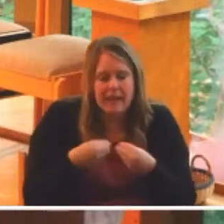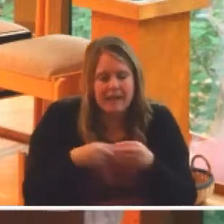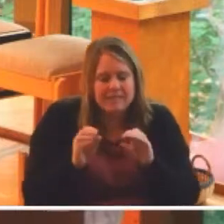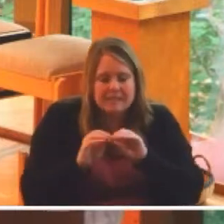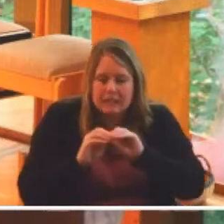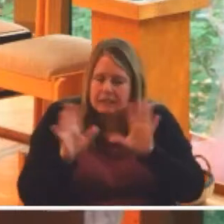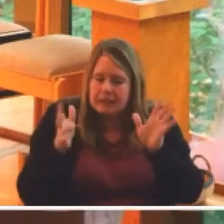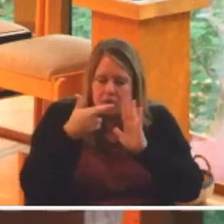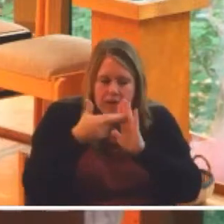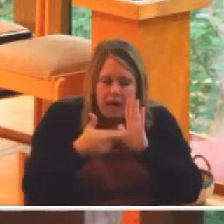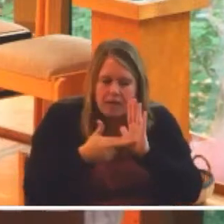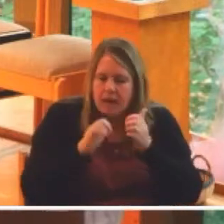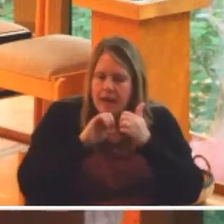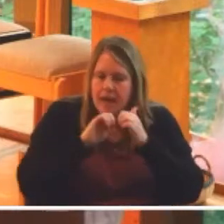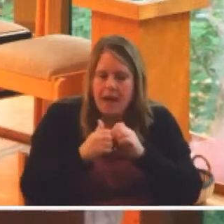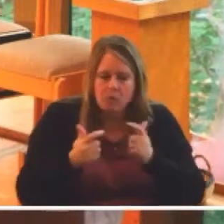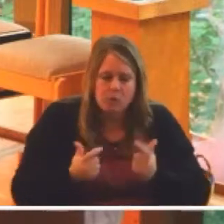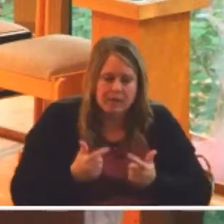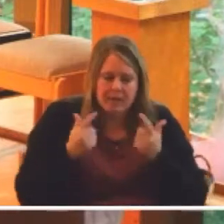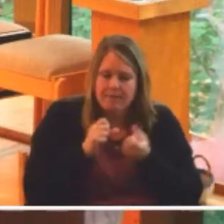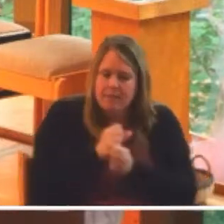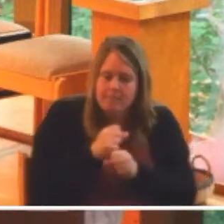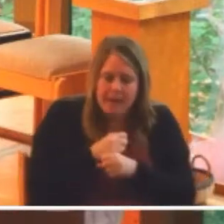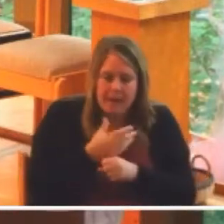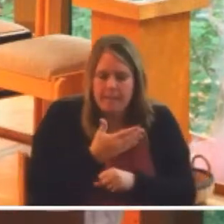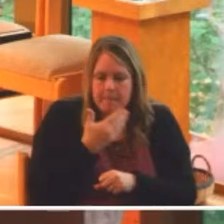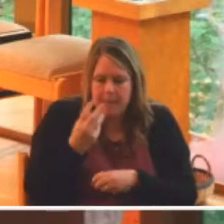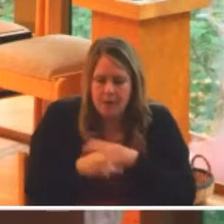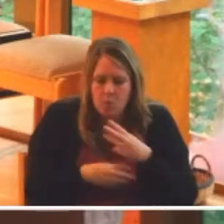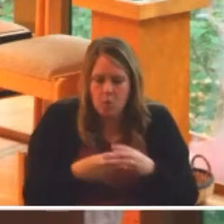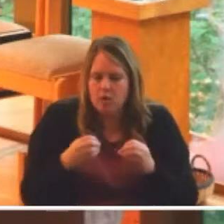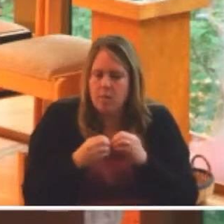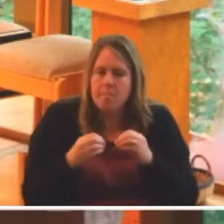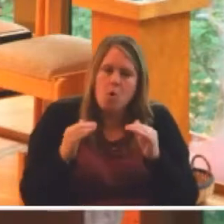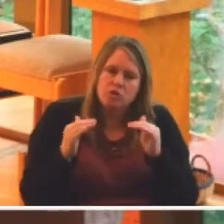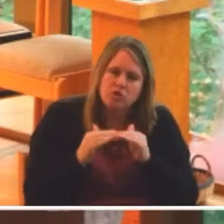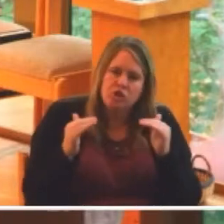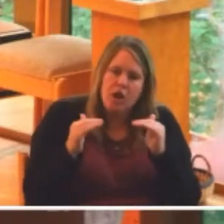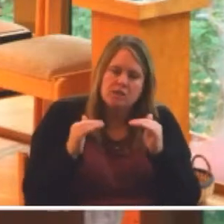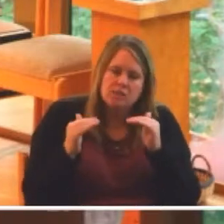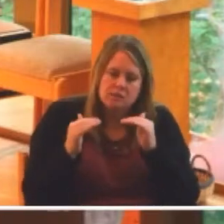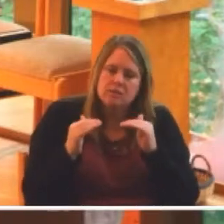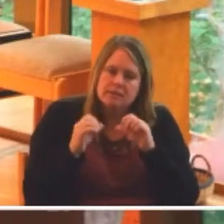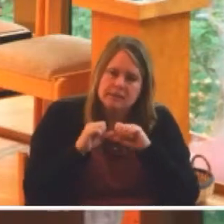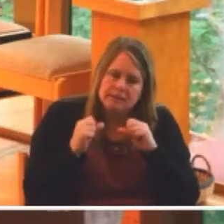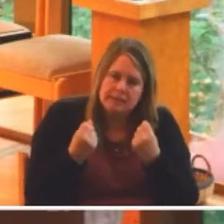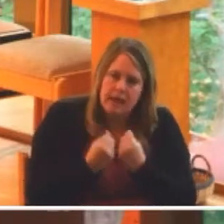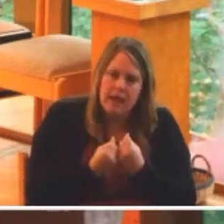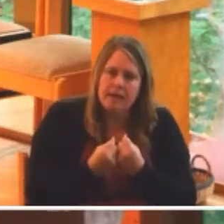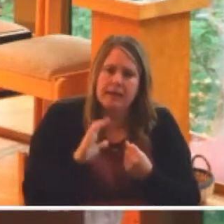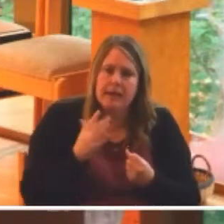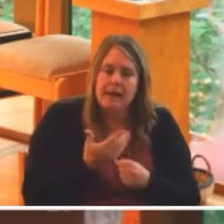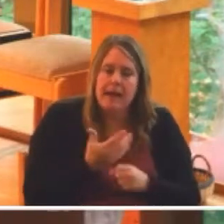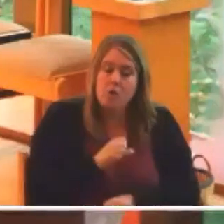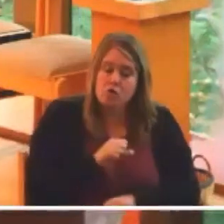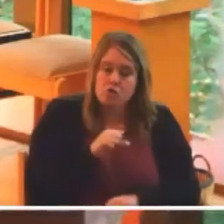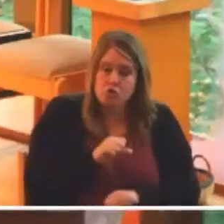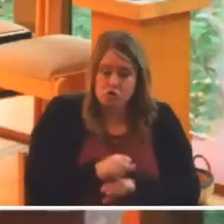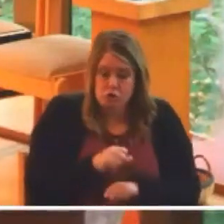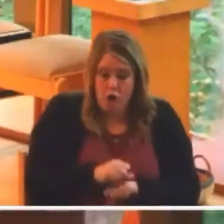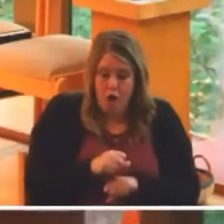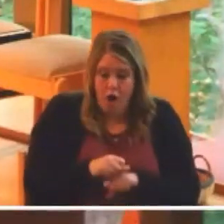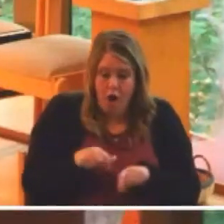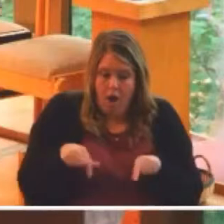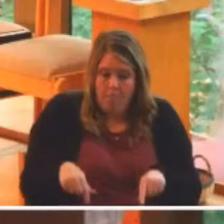in a better world, how we might organize a more just and fair society. And our job on this